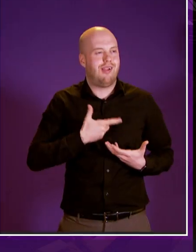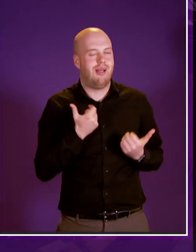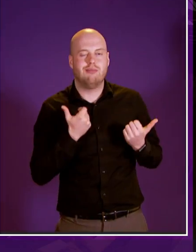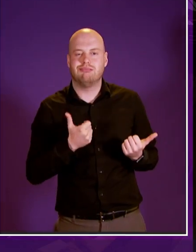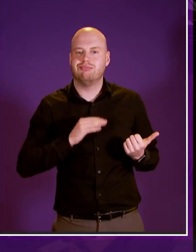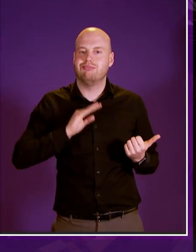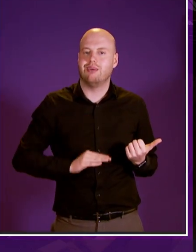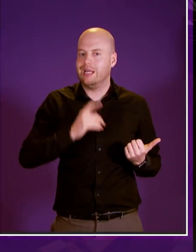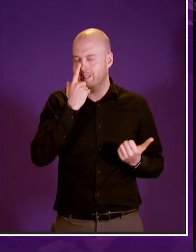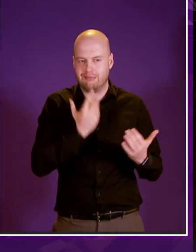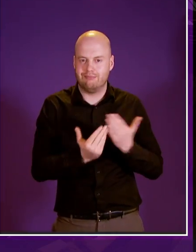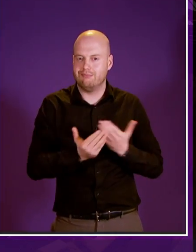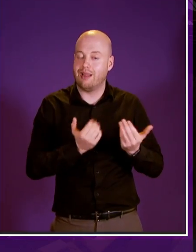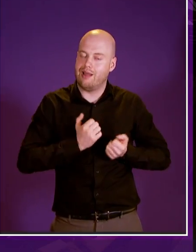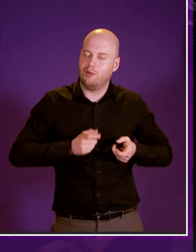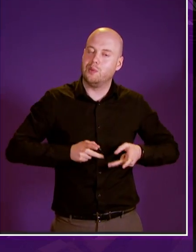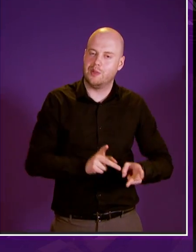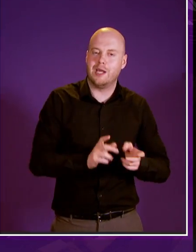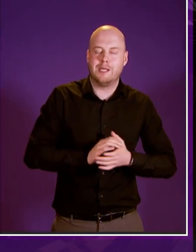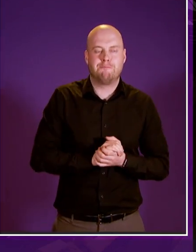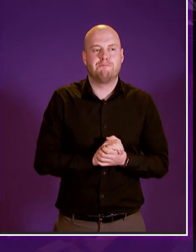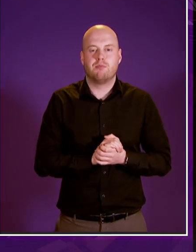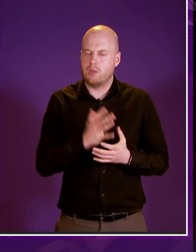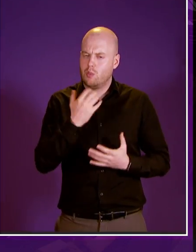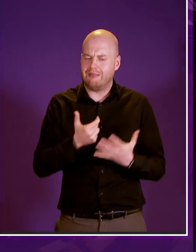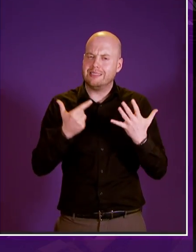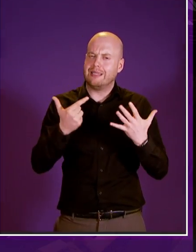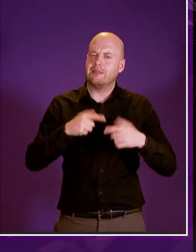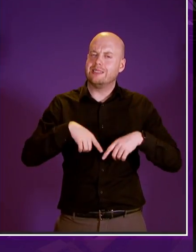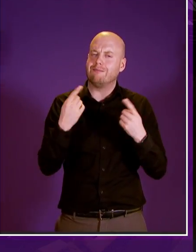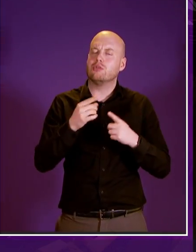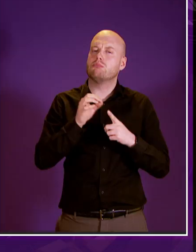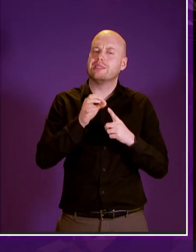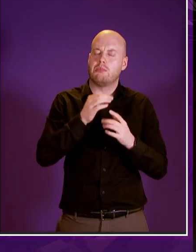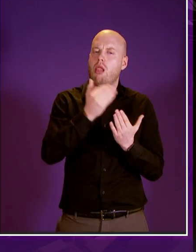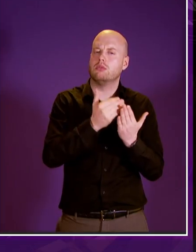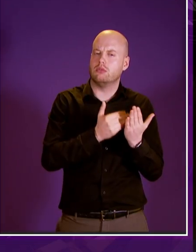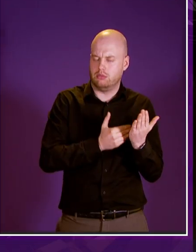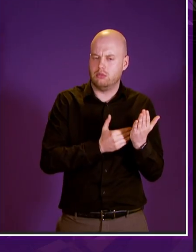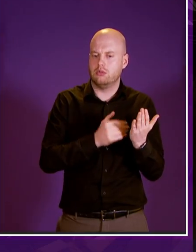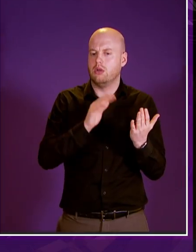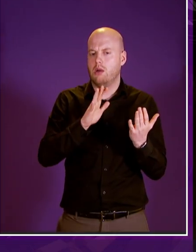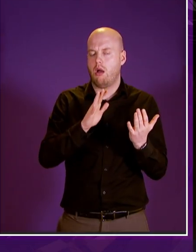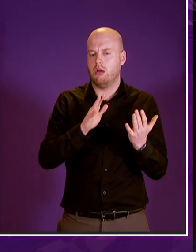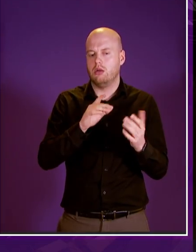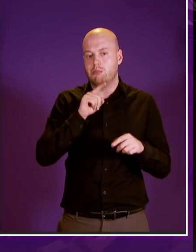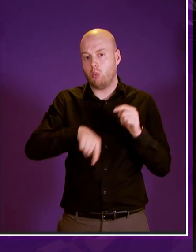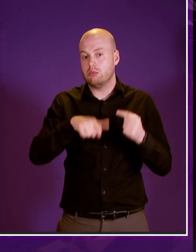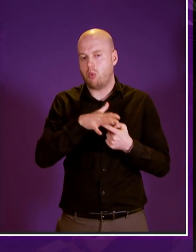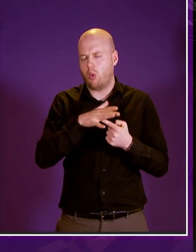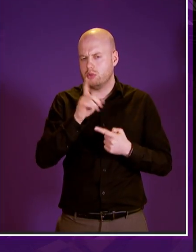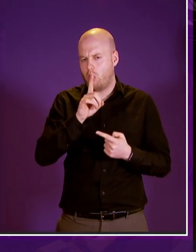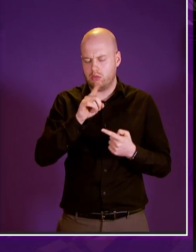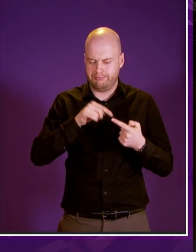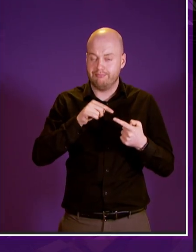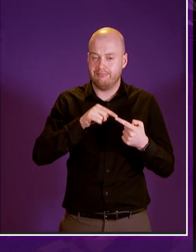out seven principles for scottish social security but perhaps the most important of that of which is that respect for the